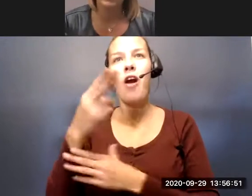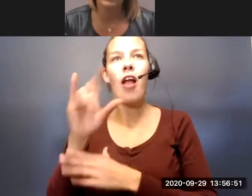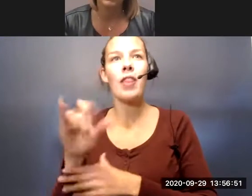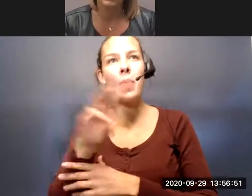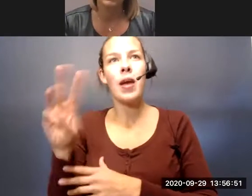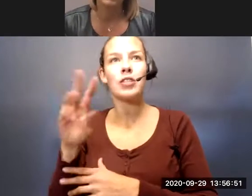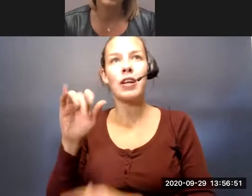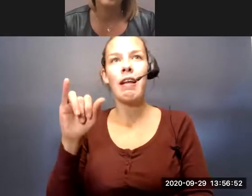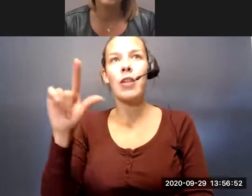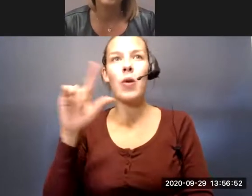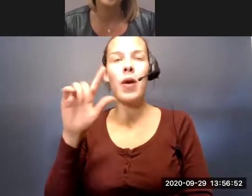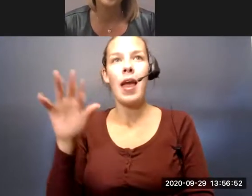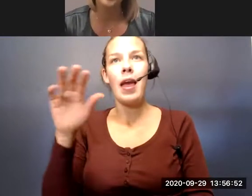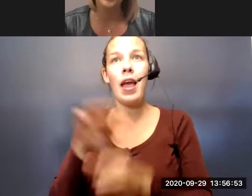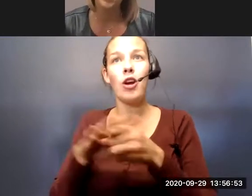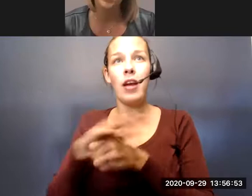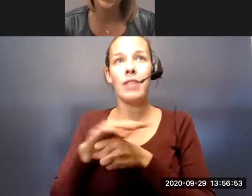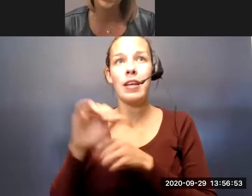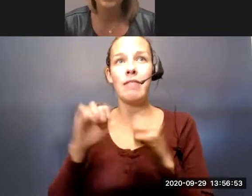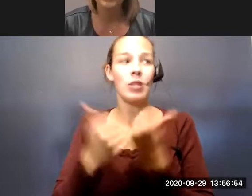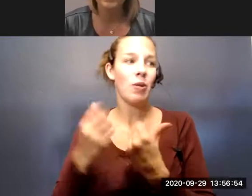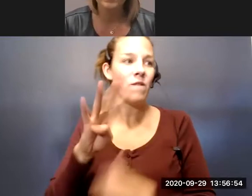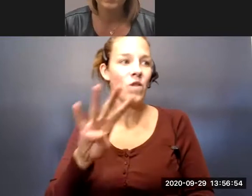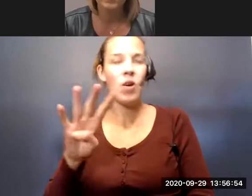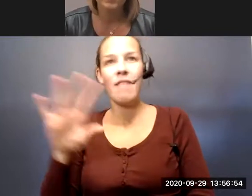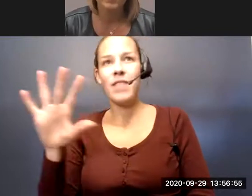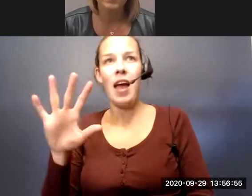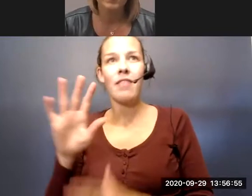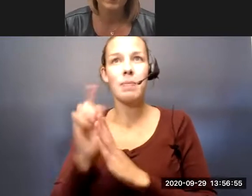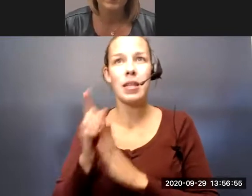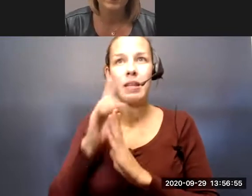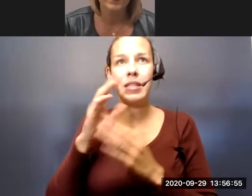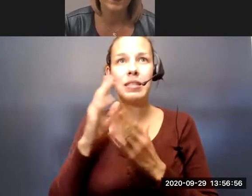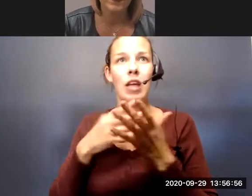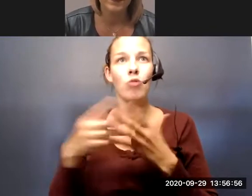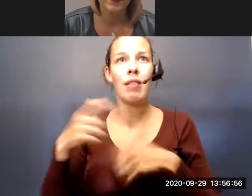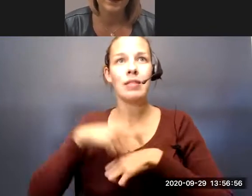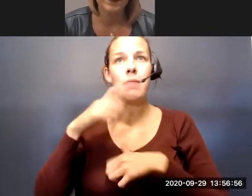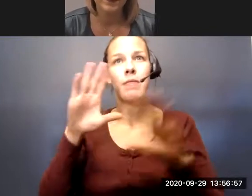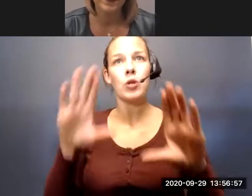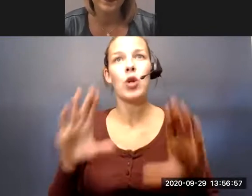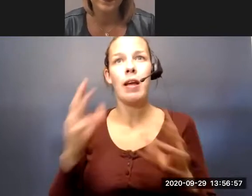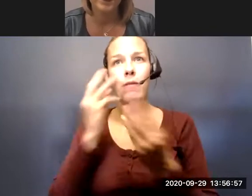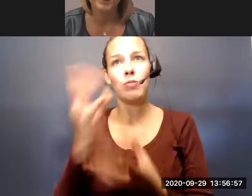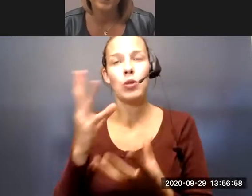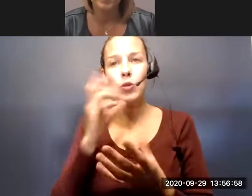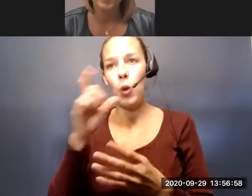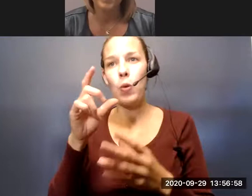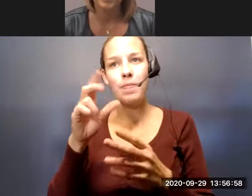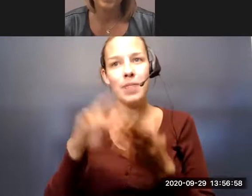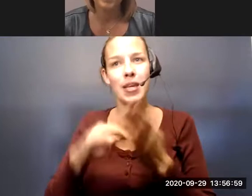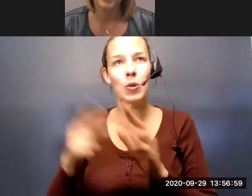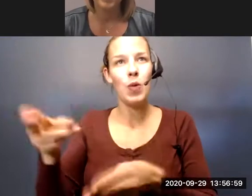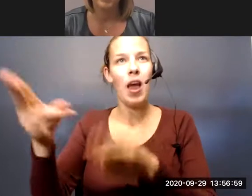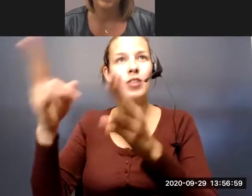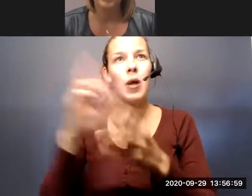Agency on Aging. And Holly, we have about four to five minutes of our scheduled time left. We had some great information, so I don't mean to rush you, but we want to make